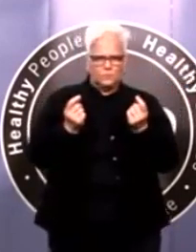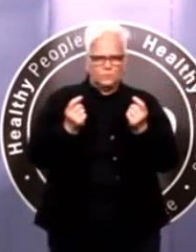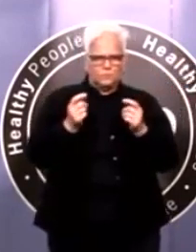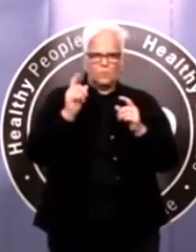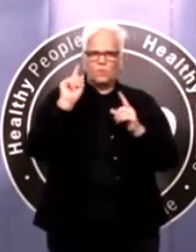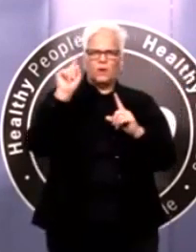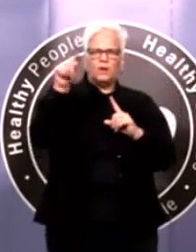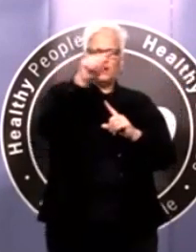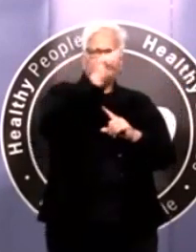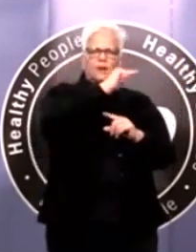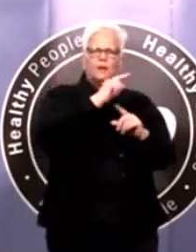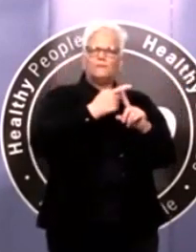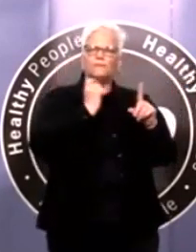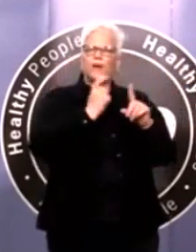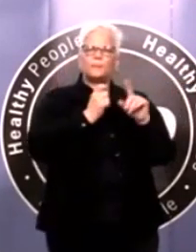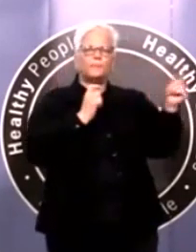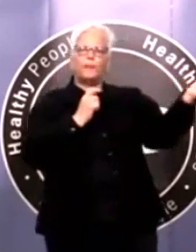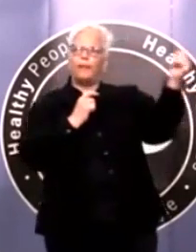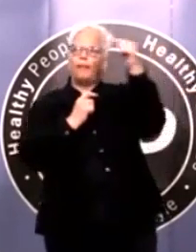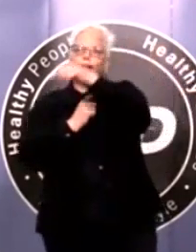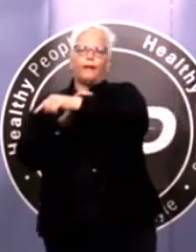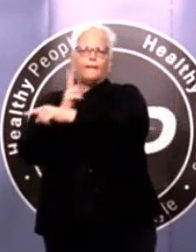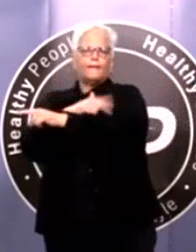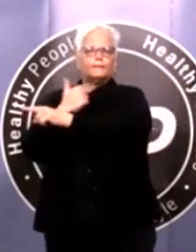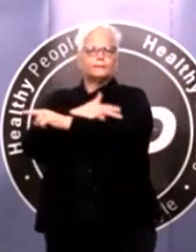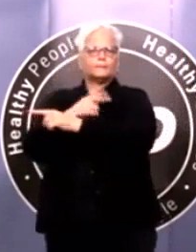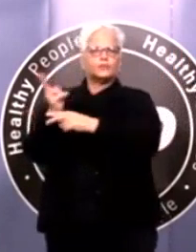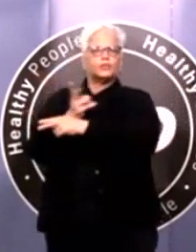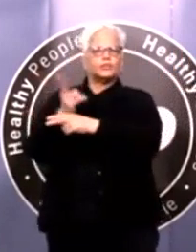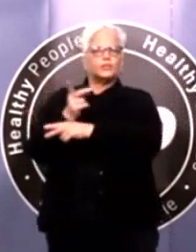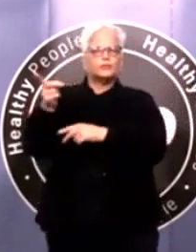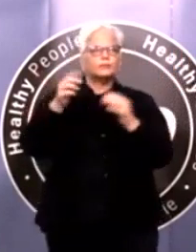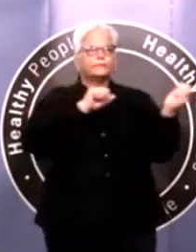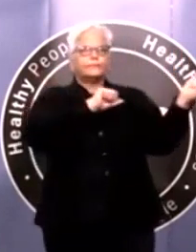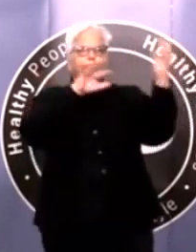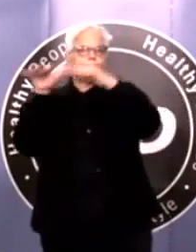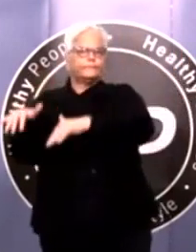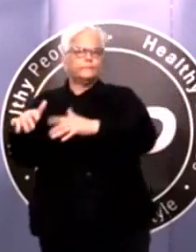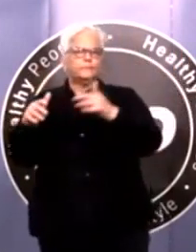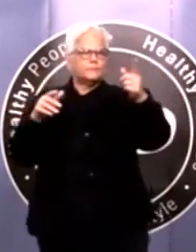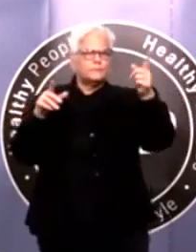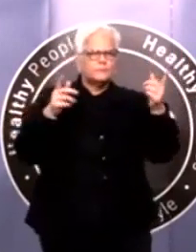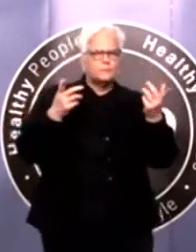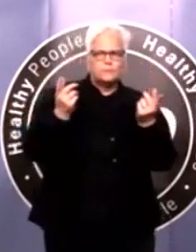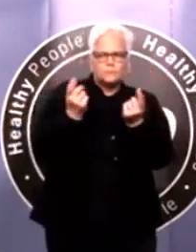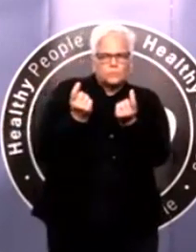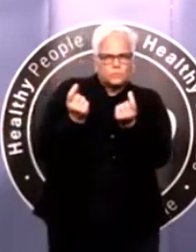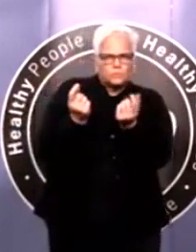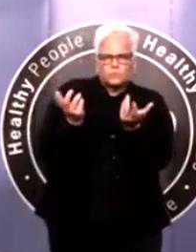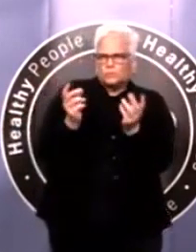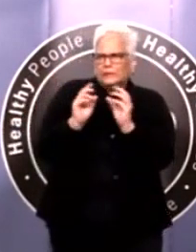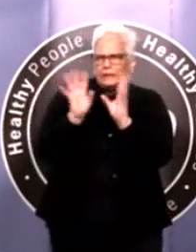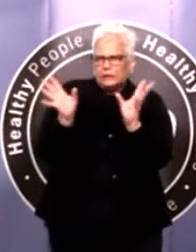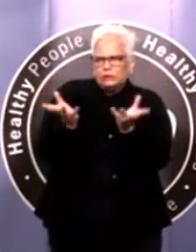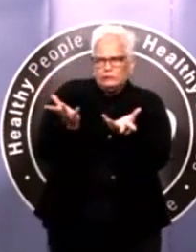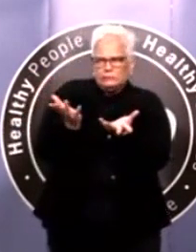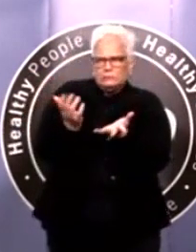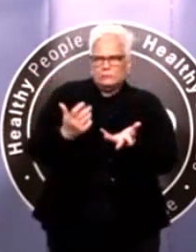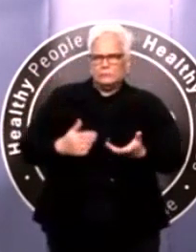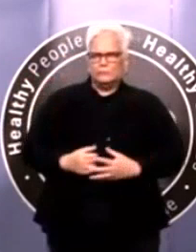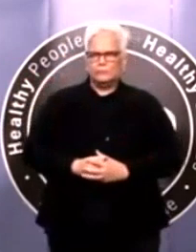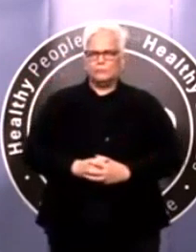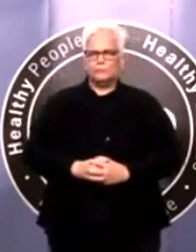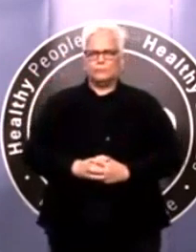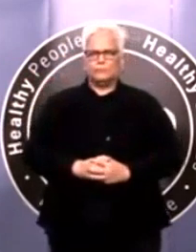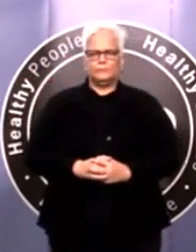not going to be a concern. Of course, we don't know how, if the virus is going to pay attention to our models and do what we're predicting it to